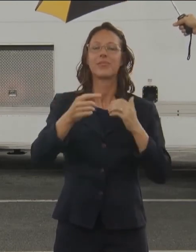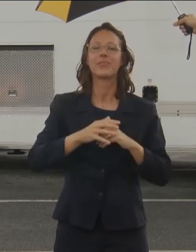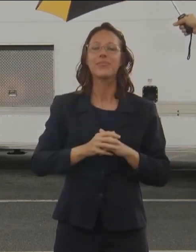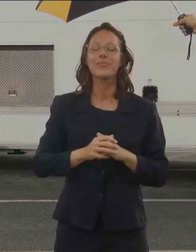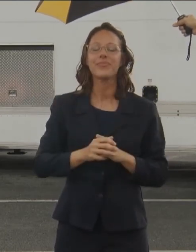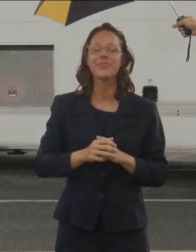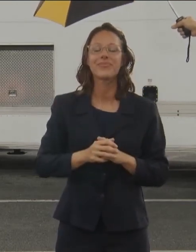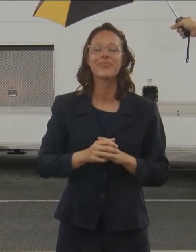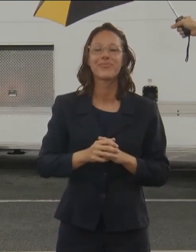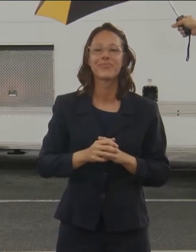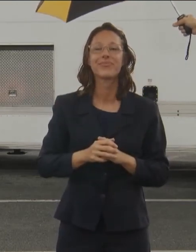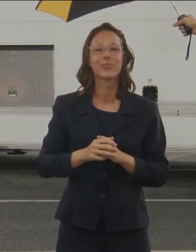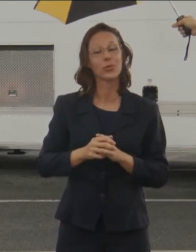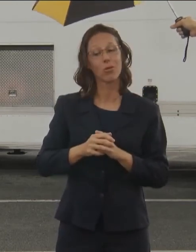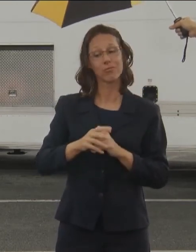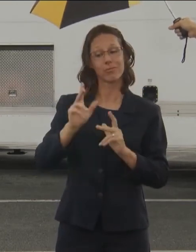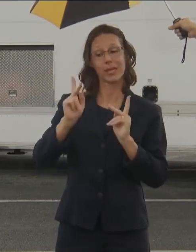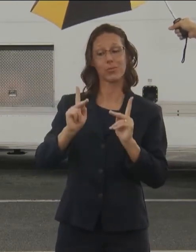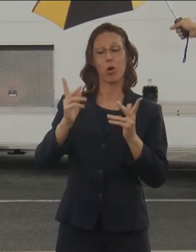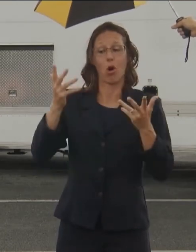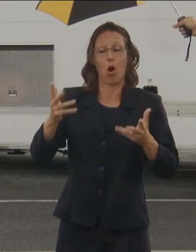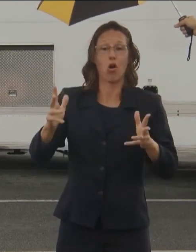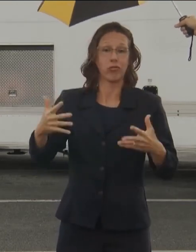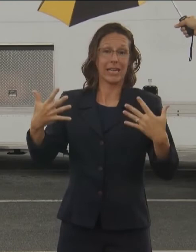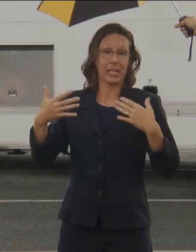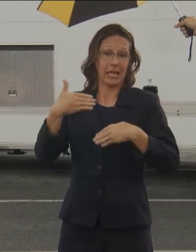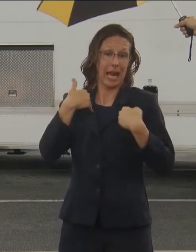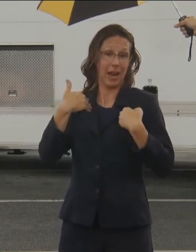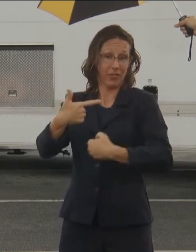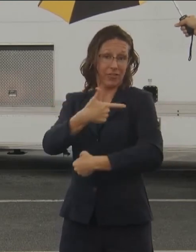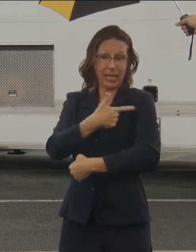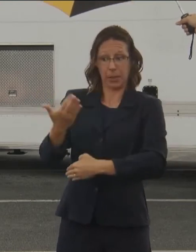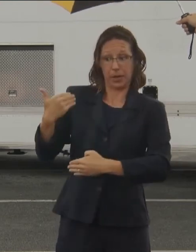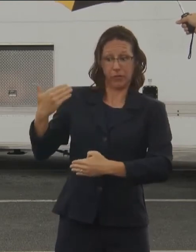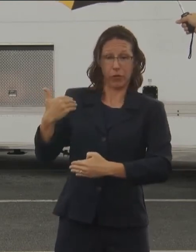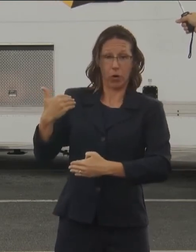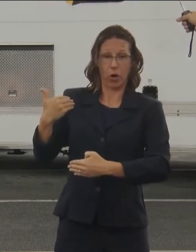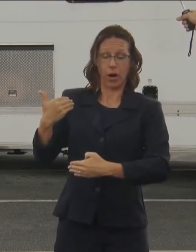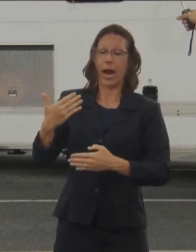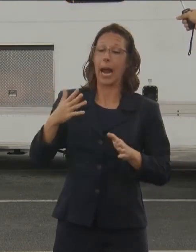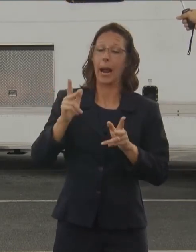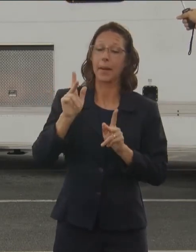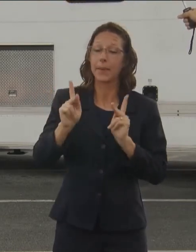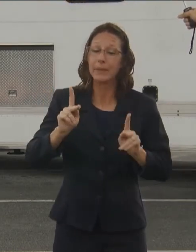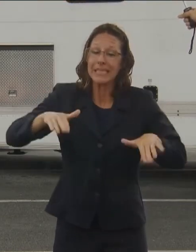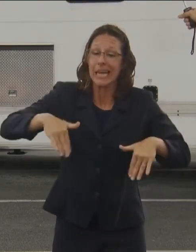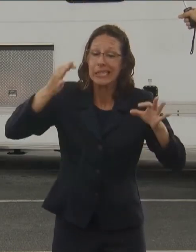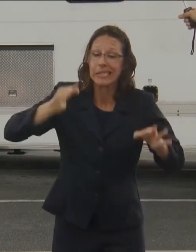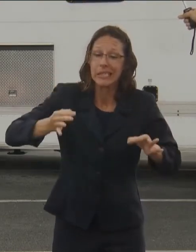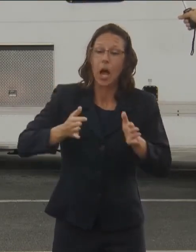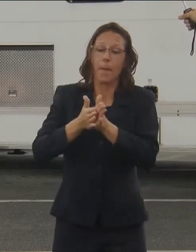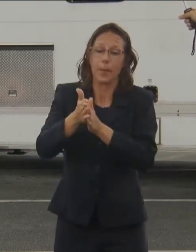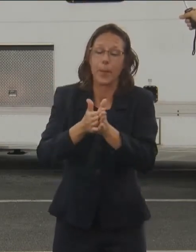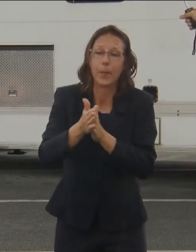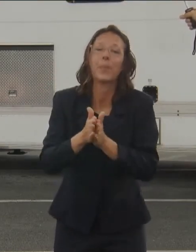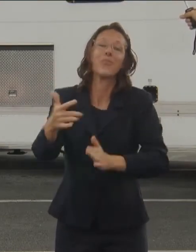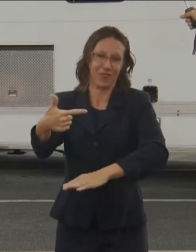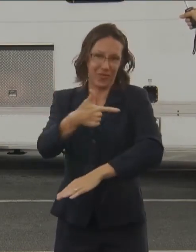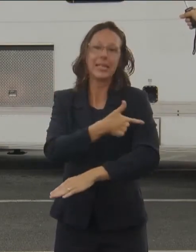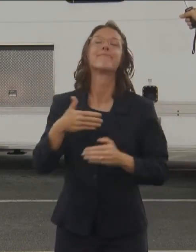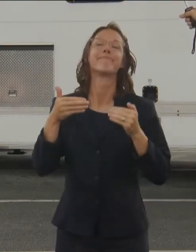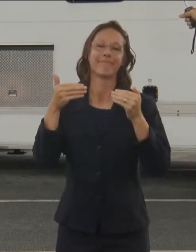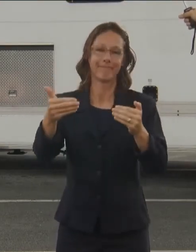And we want to reward those who have already gotten the vaccine and encourage those who have not yet decided to get the vaccine to get the vaccine.